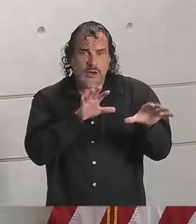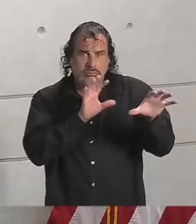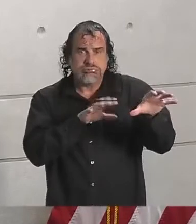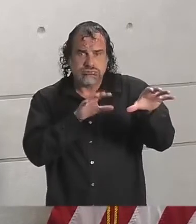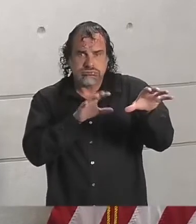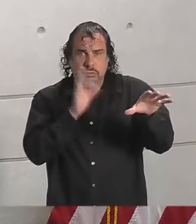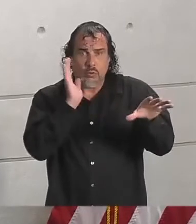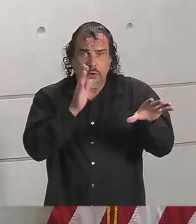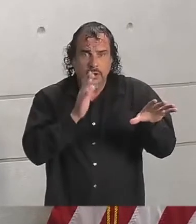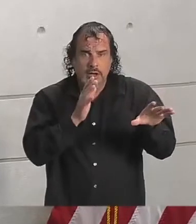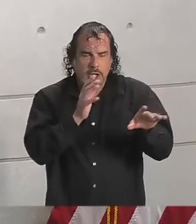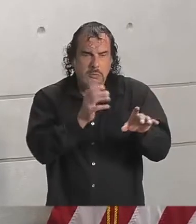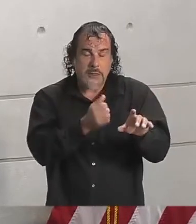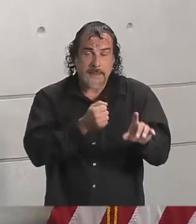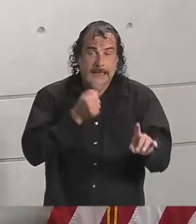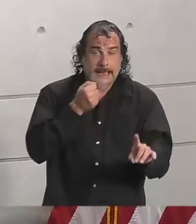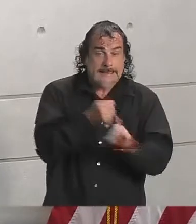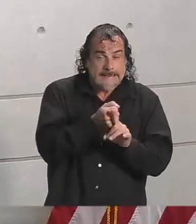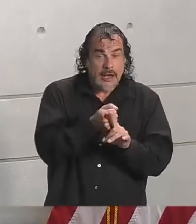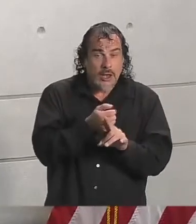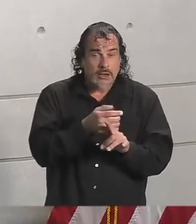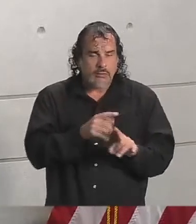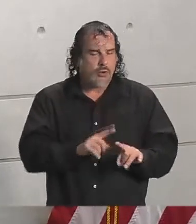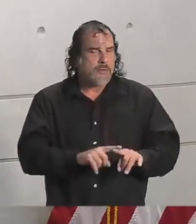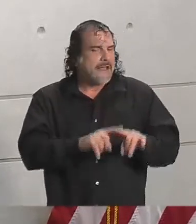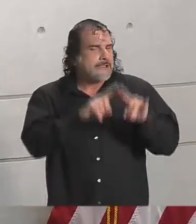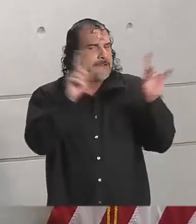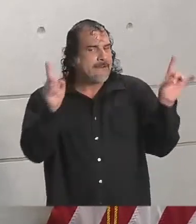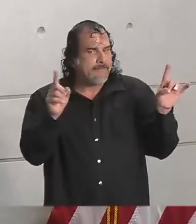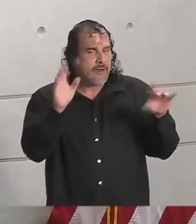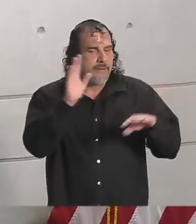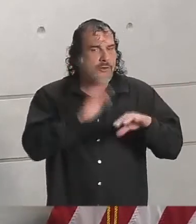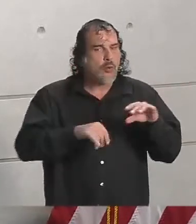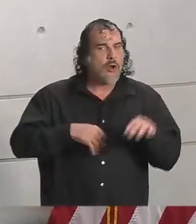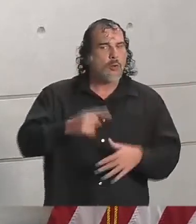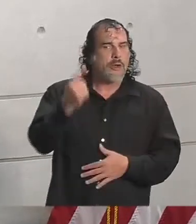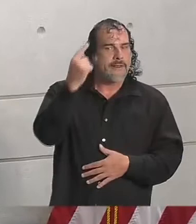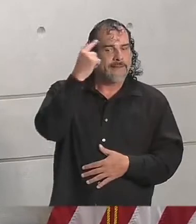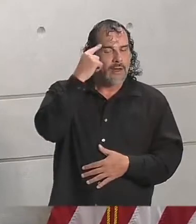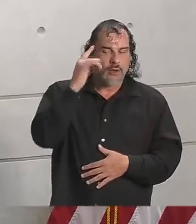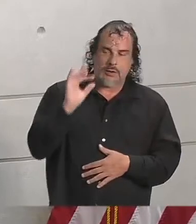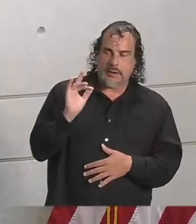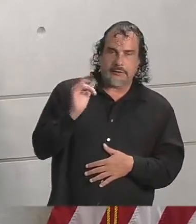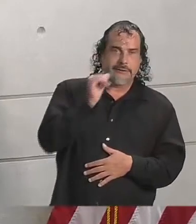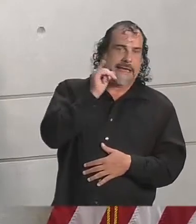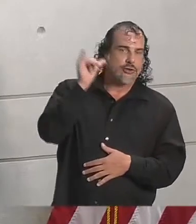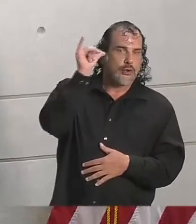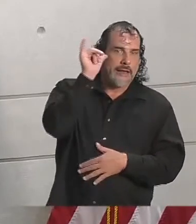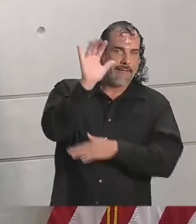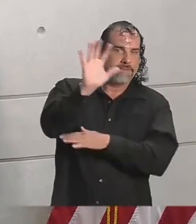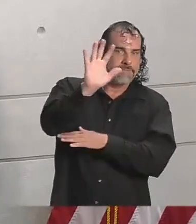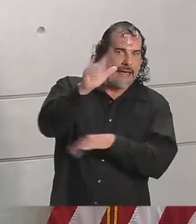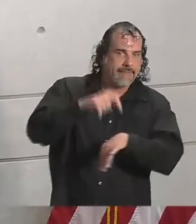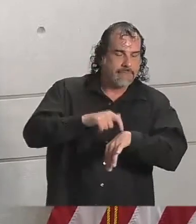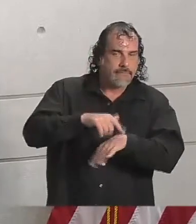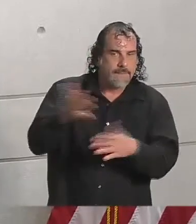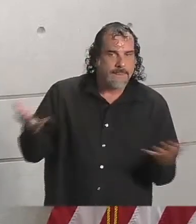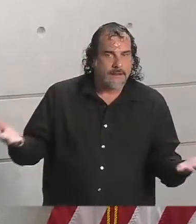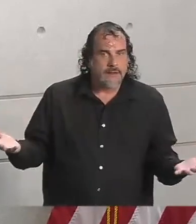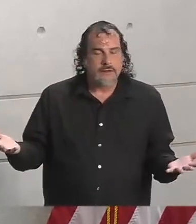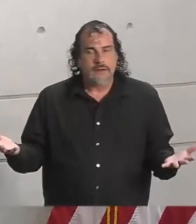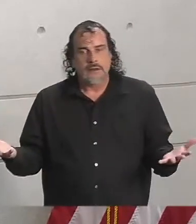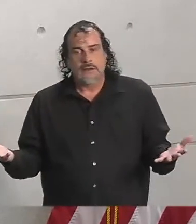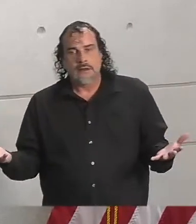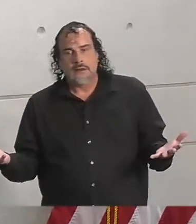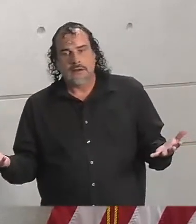but the impact is going to be significantly different than what we anticipated just 18 hours ago. So while I don't know of